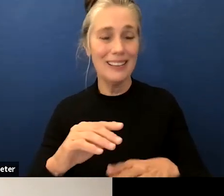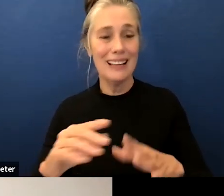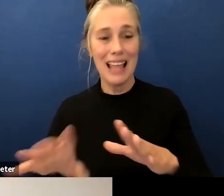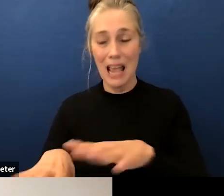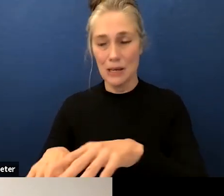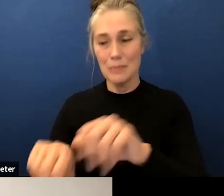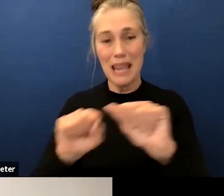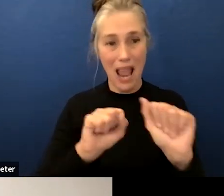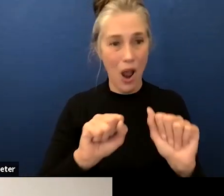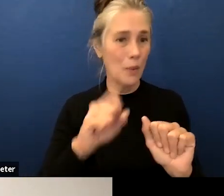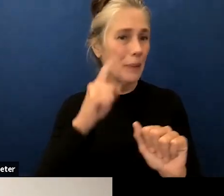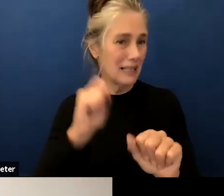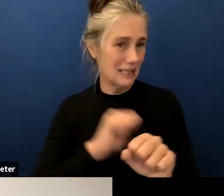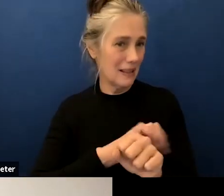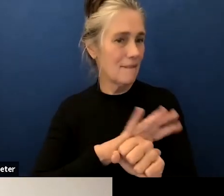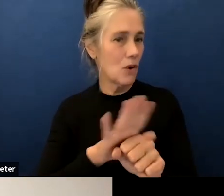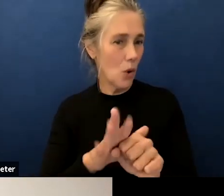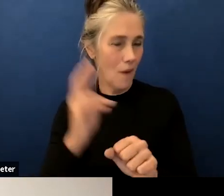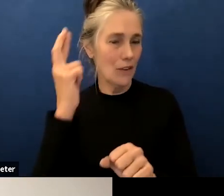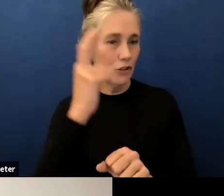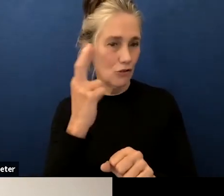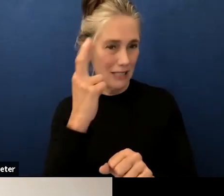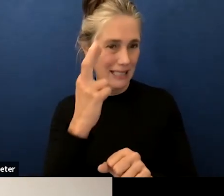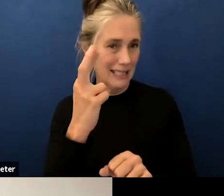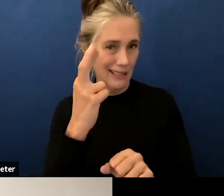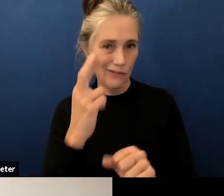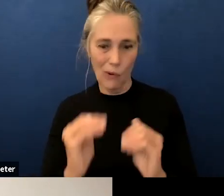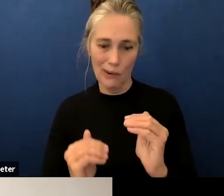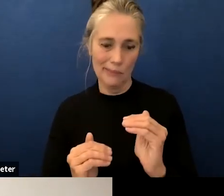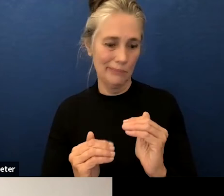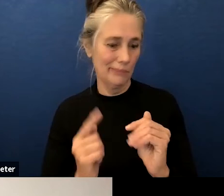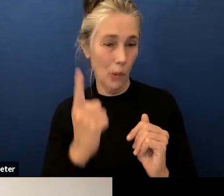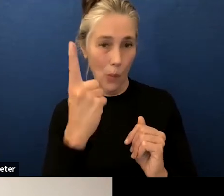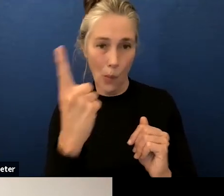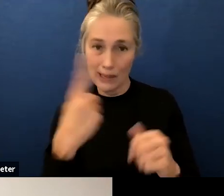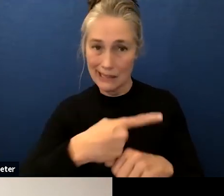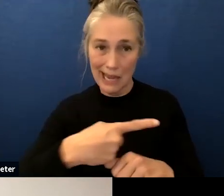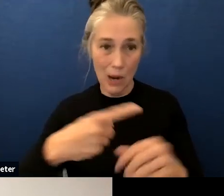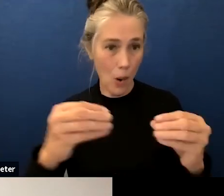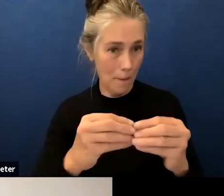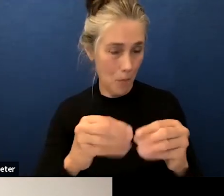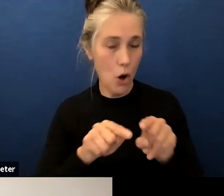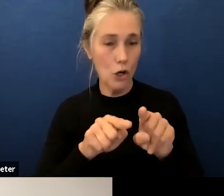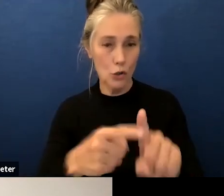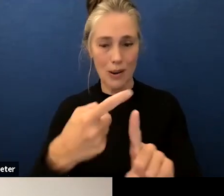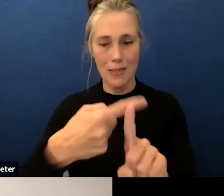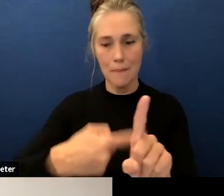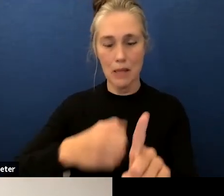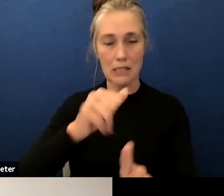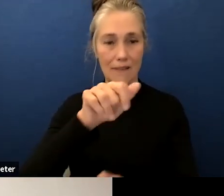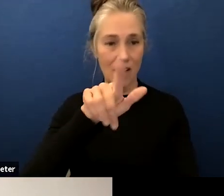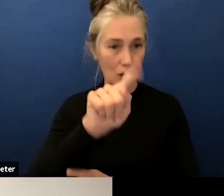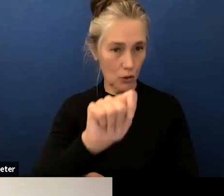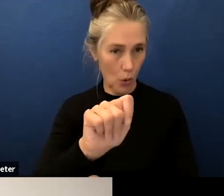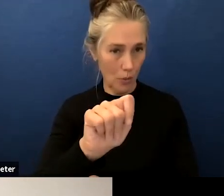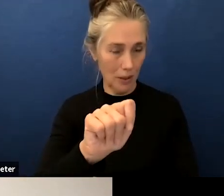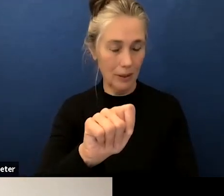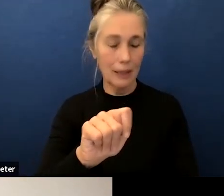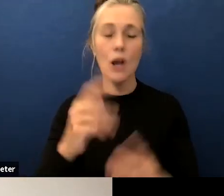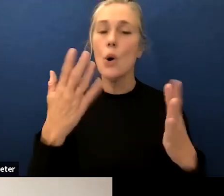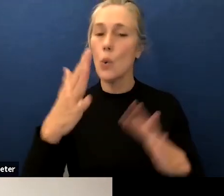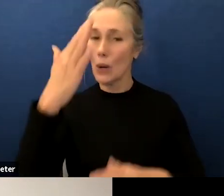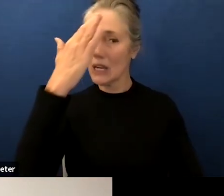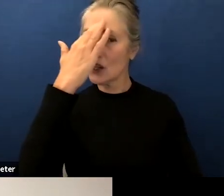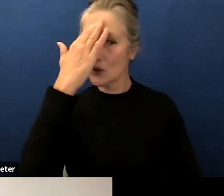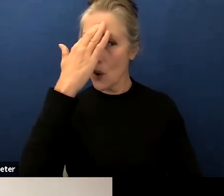day and this is through october but i do want to say that's at least one day however we know that when